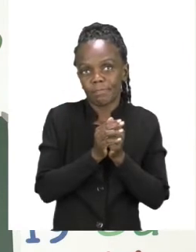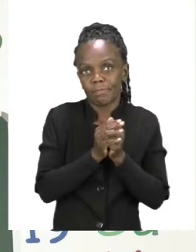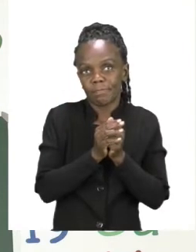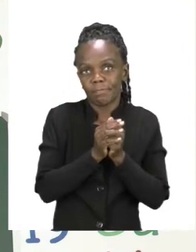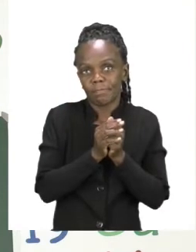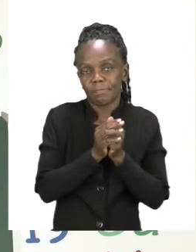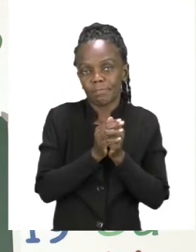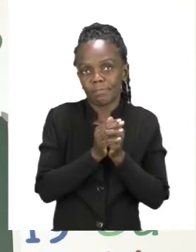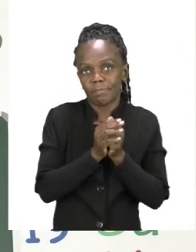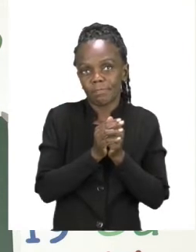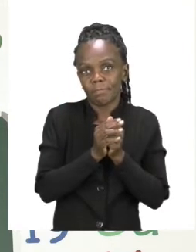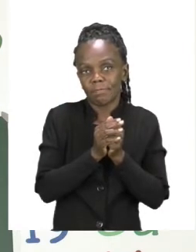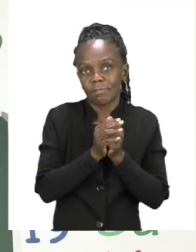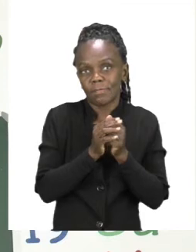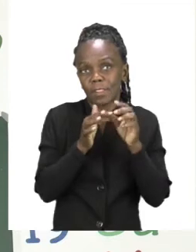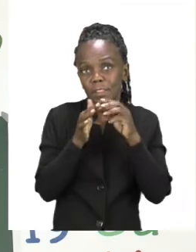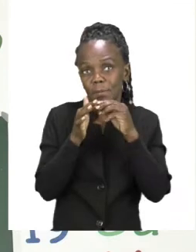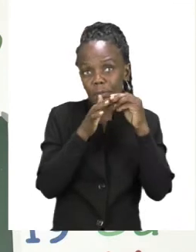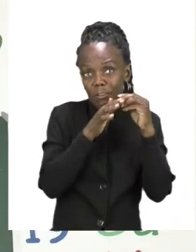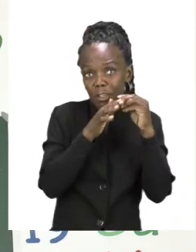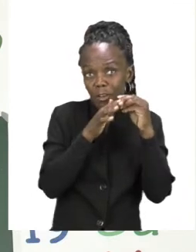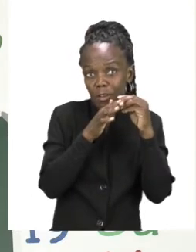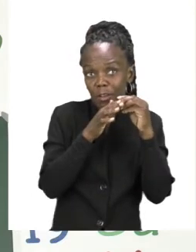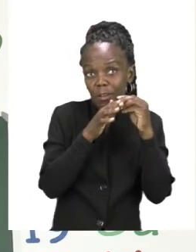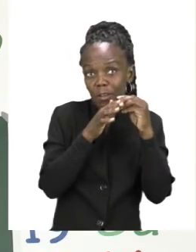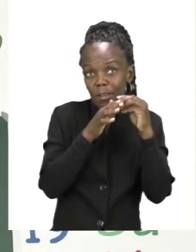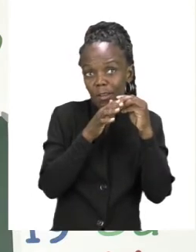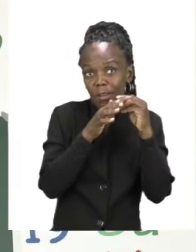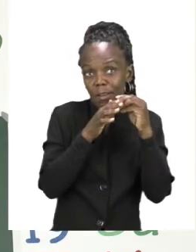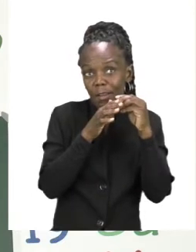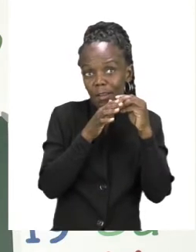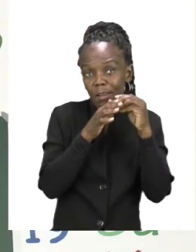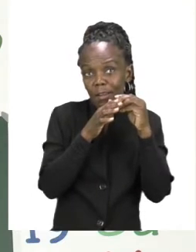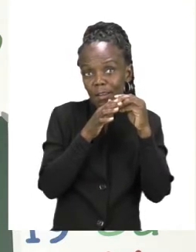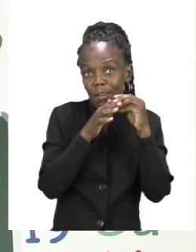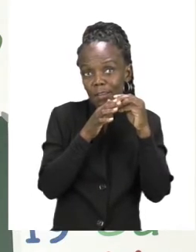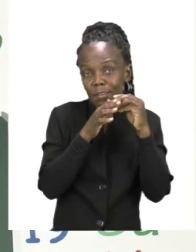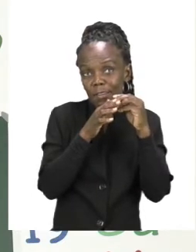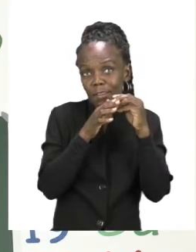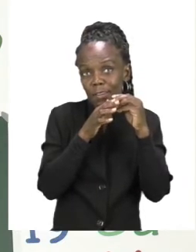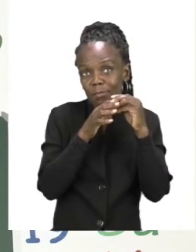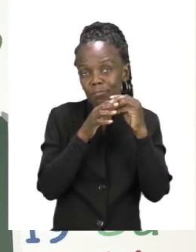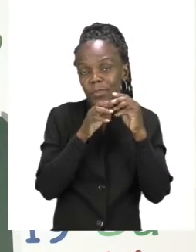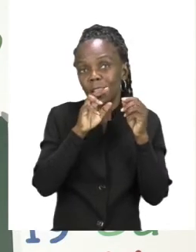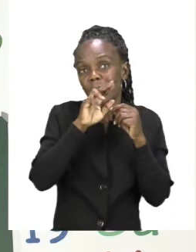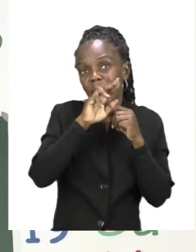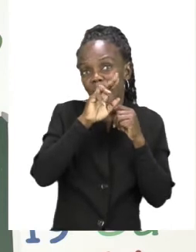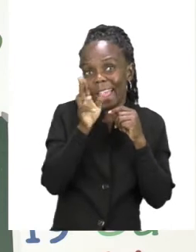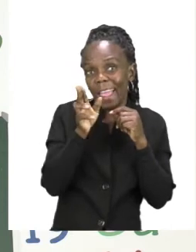Then I have a special one that starts with H. And this one is called a